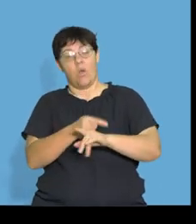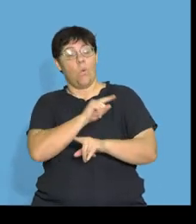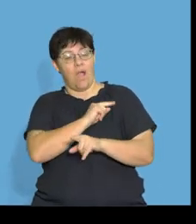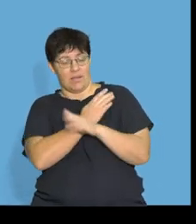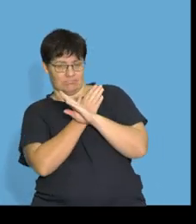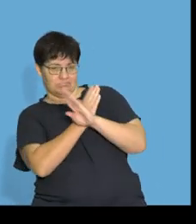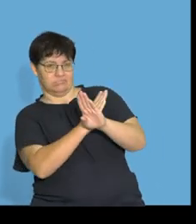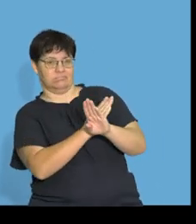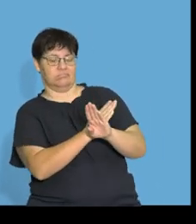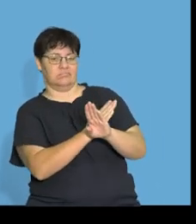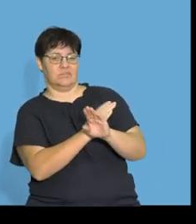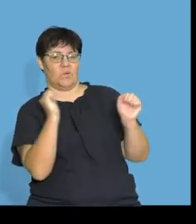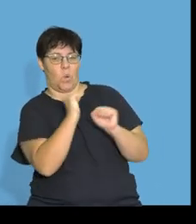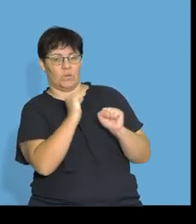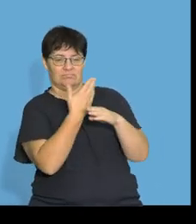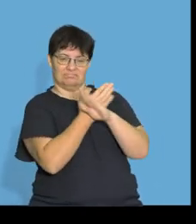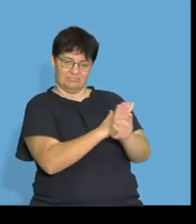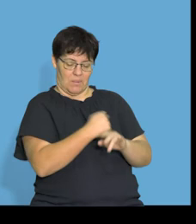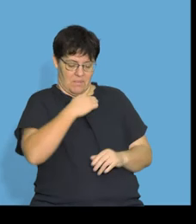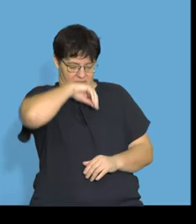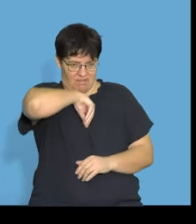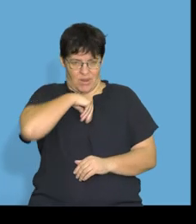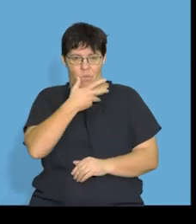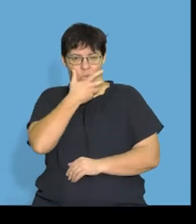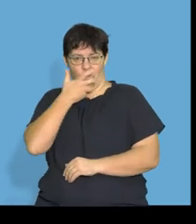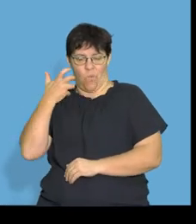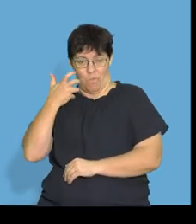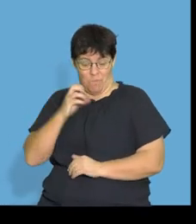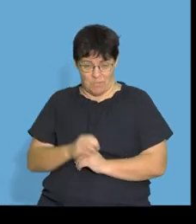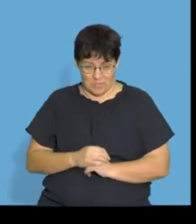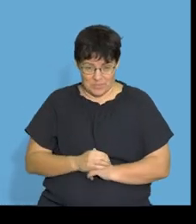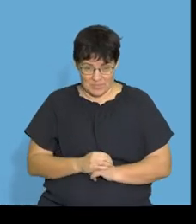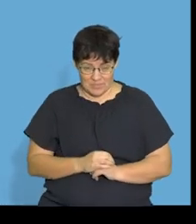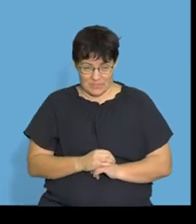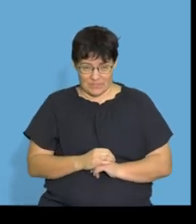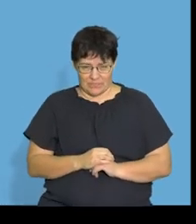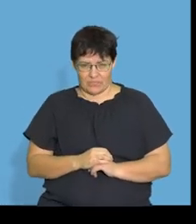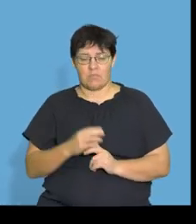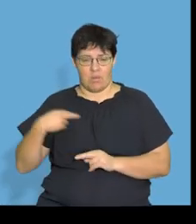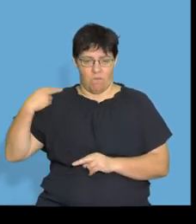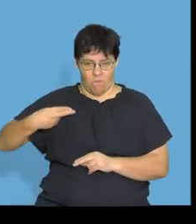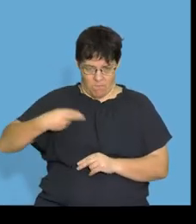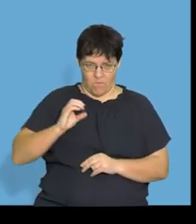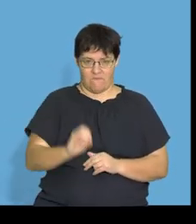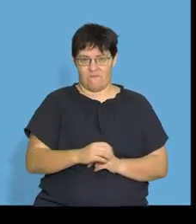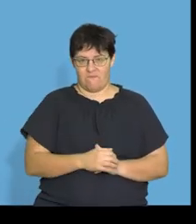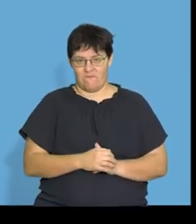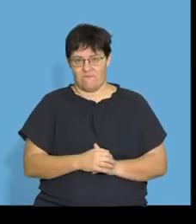was an insulator. It kept us warm, right? What else? It's a hormone,